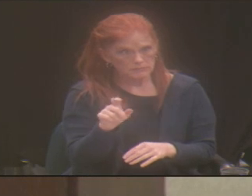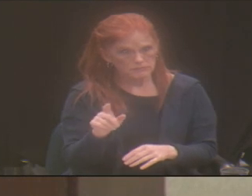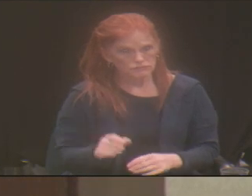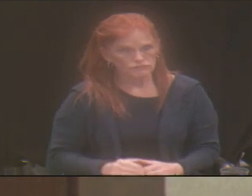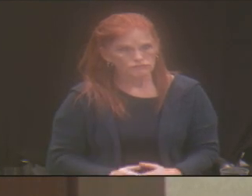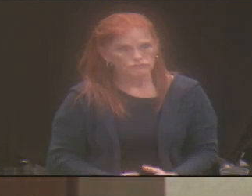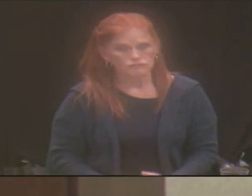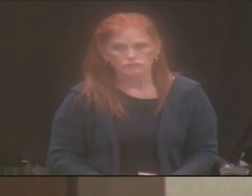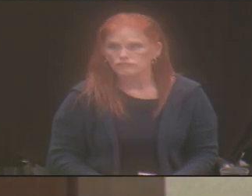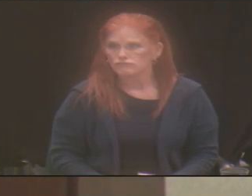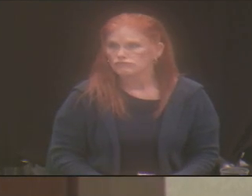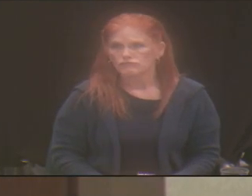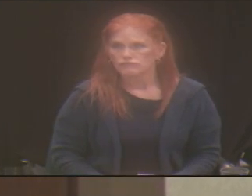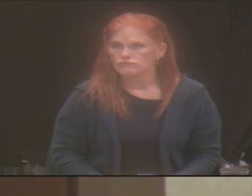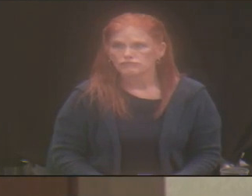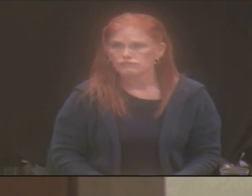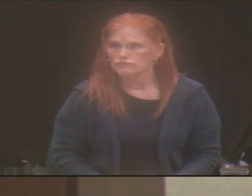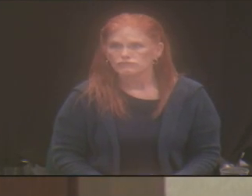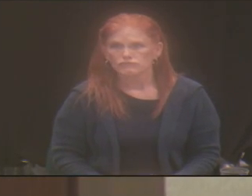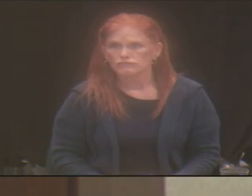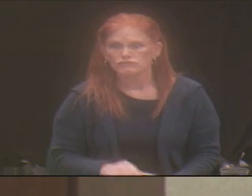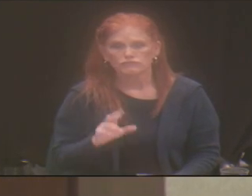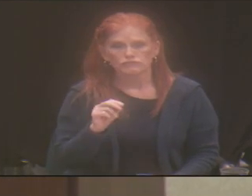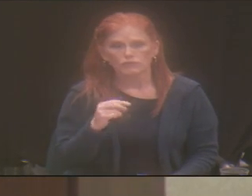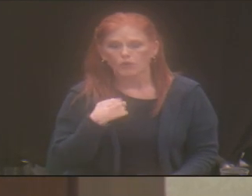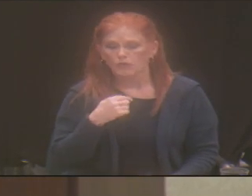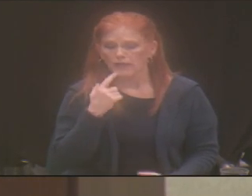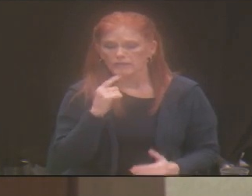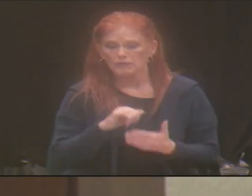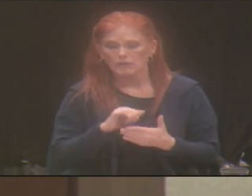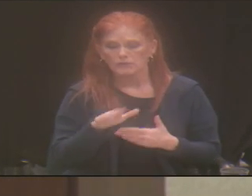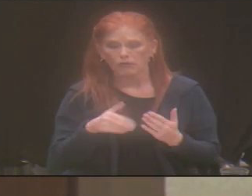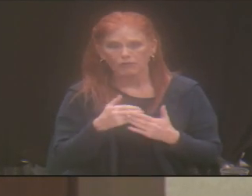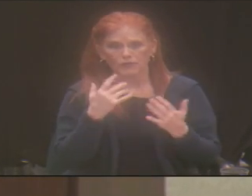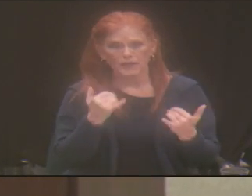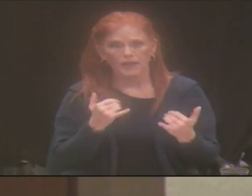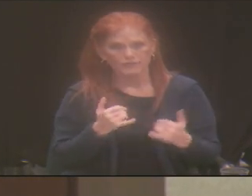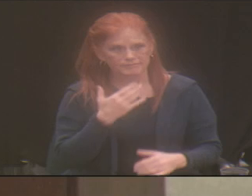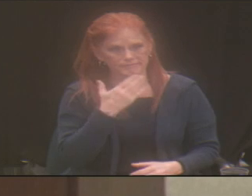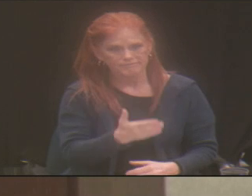No, I think that sums it up. Thanks very much.